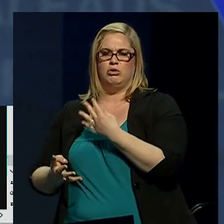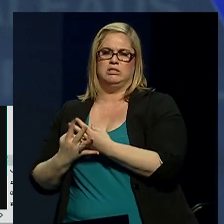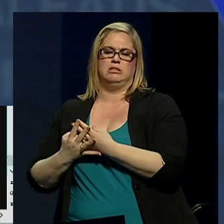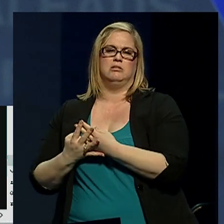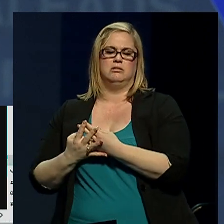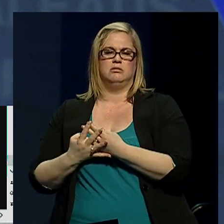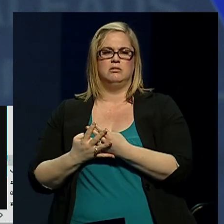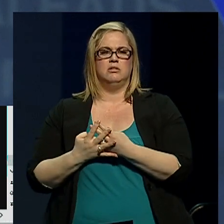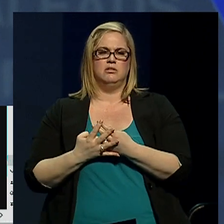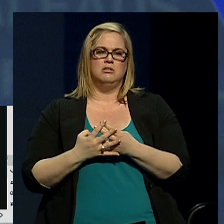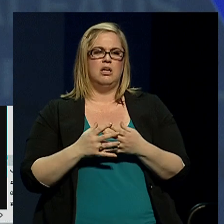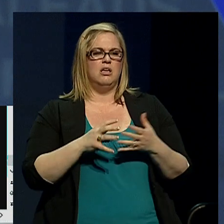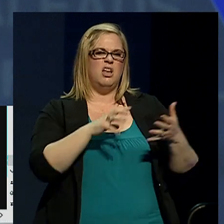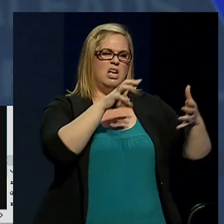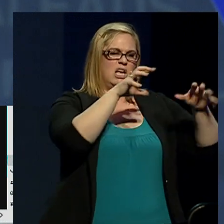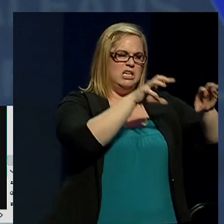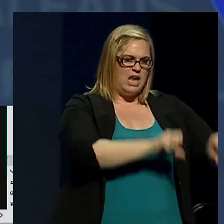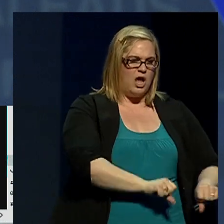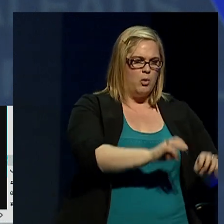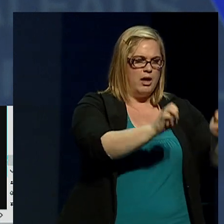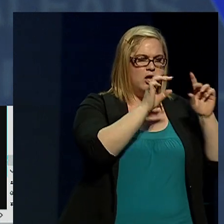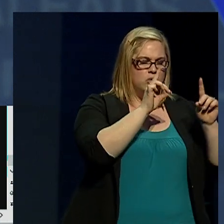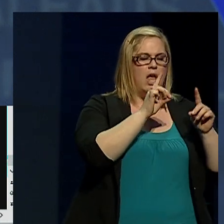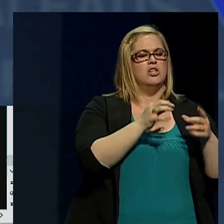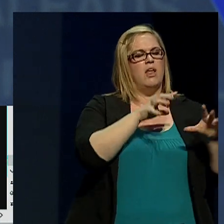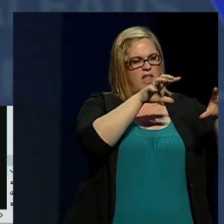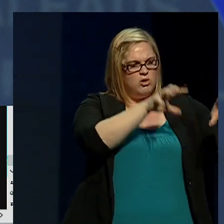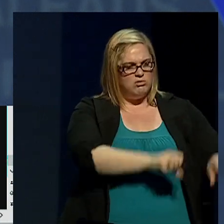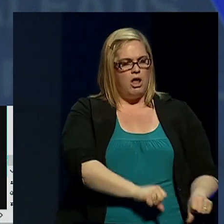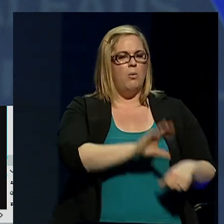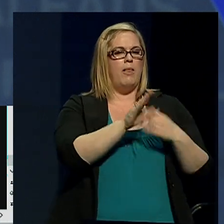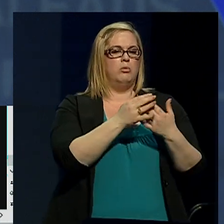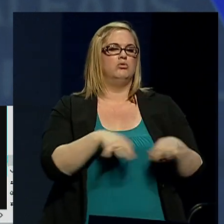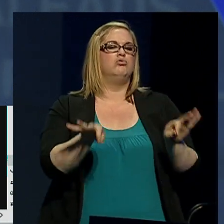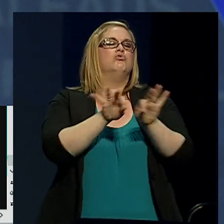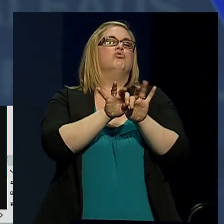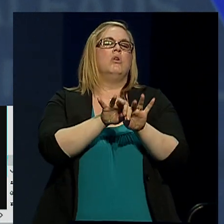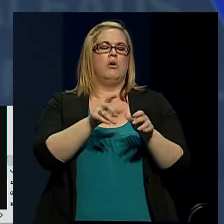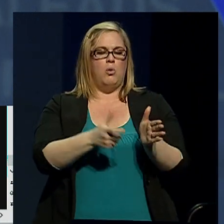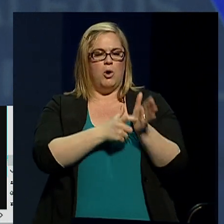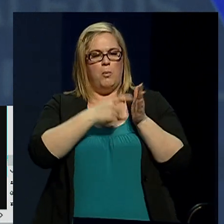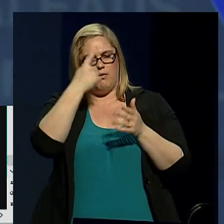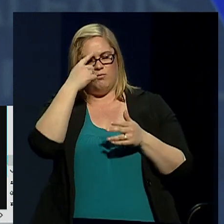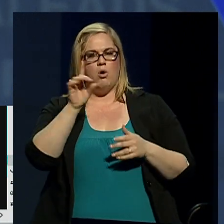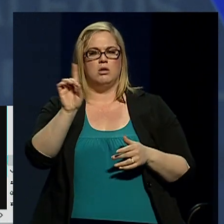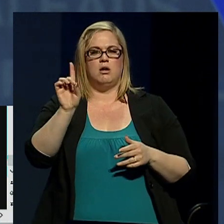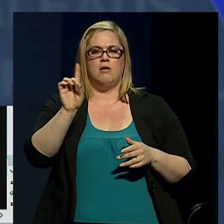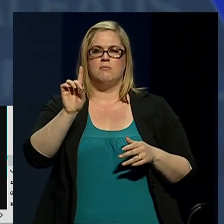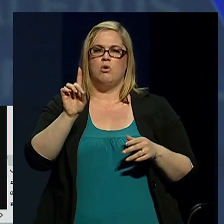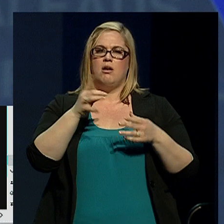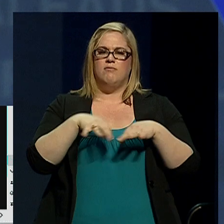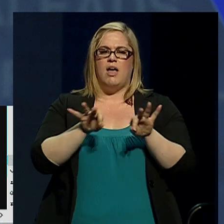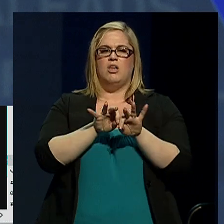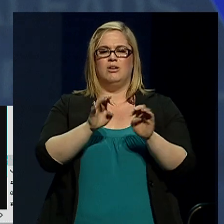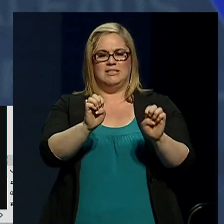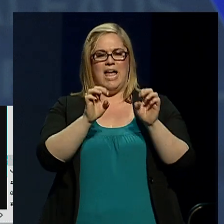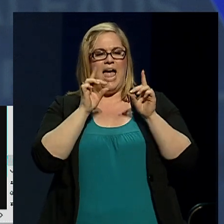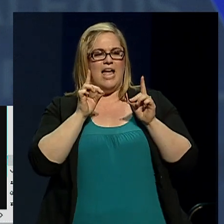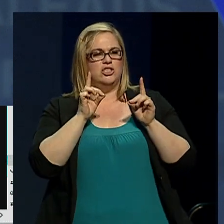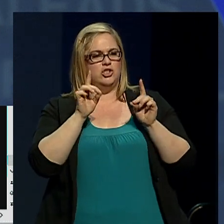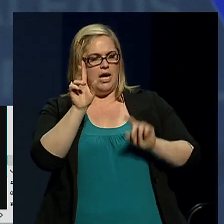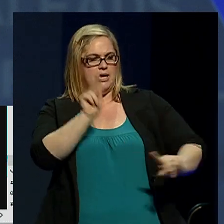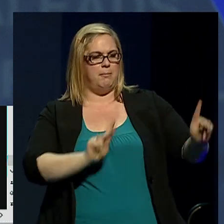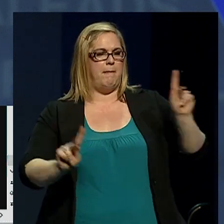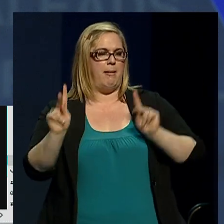Take away education, and you take away the most critical requirement for a democratic state, an educated electorate.